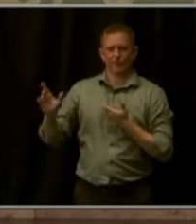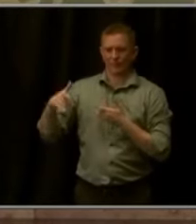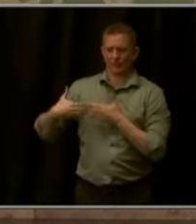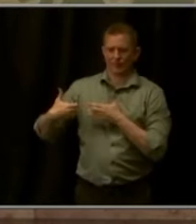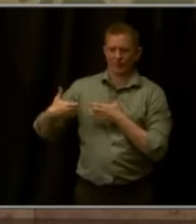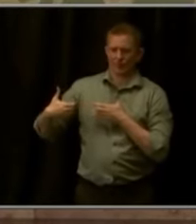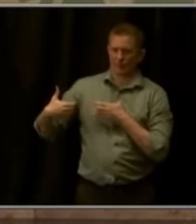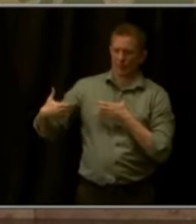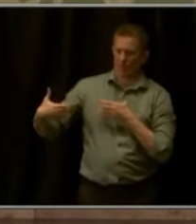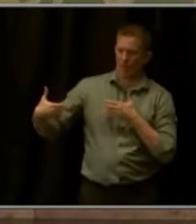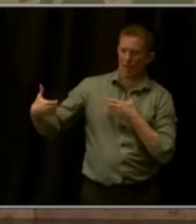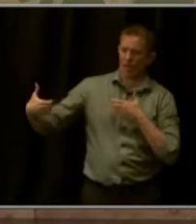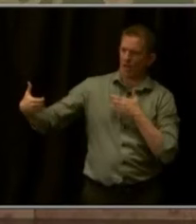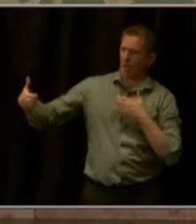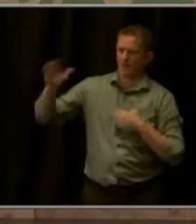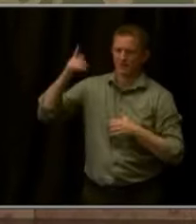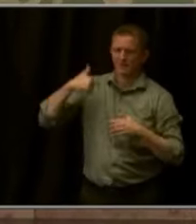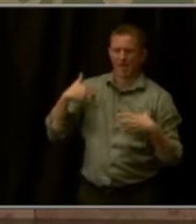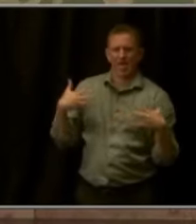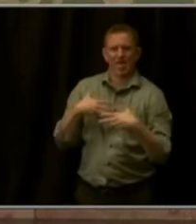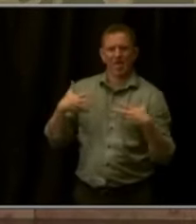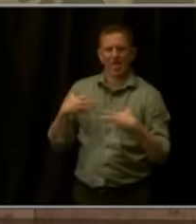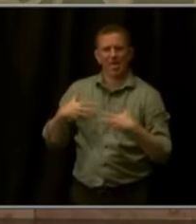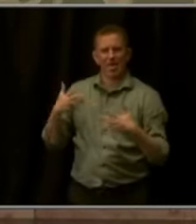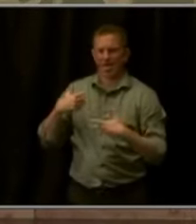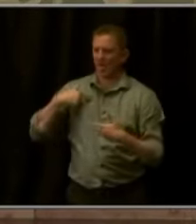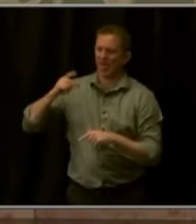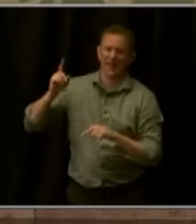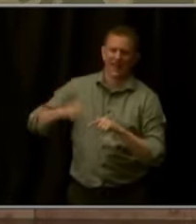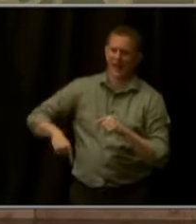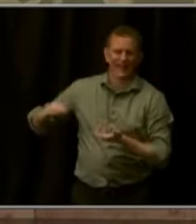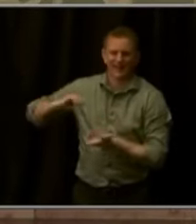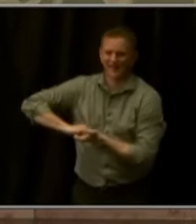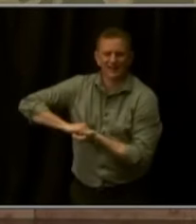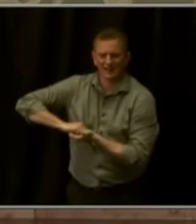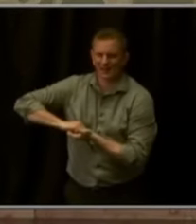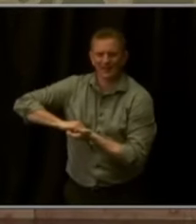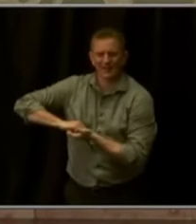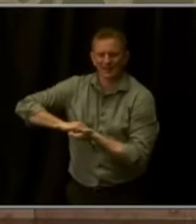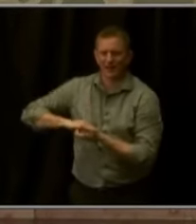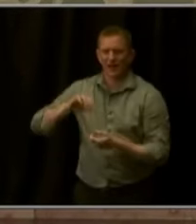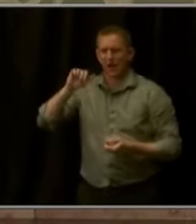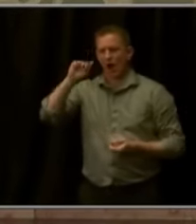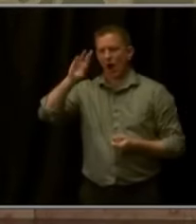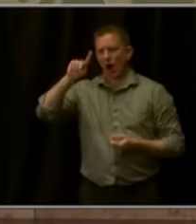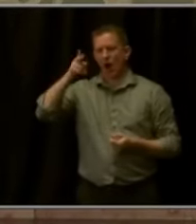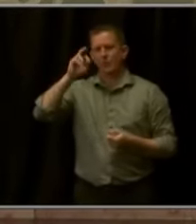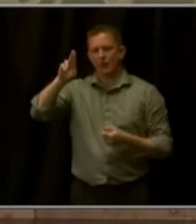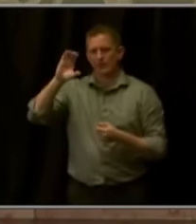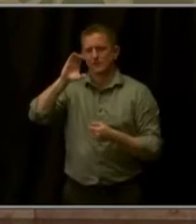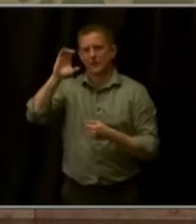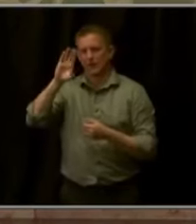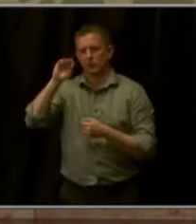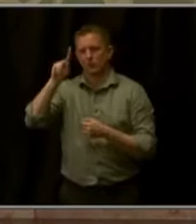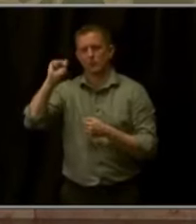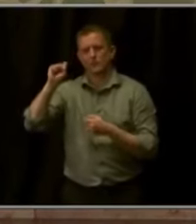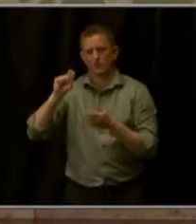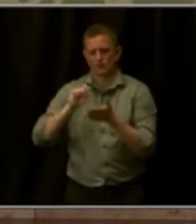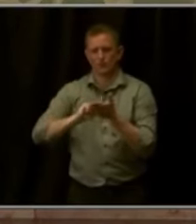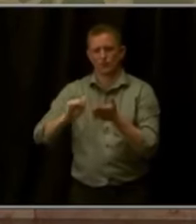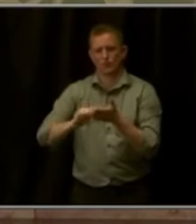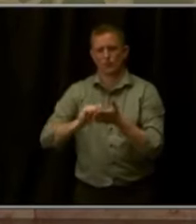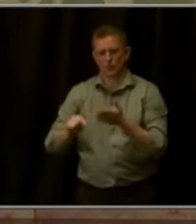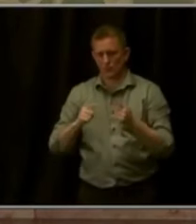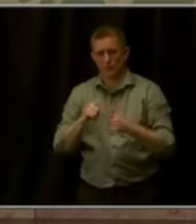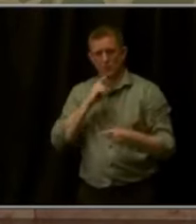and too big to close. As Arthur C. Brooks wrote, almost no one is ever insulted into agreement.